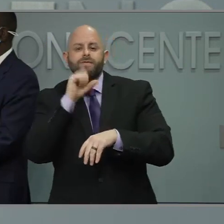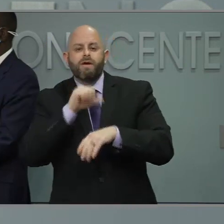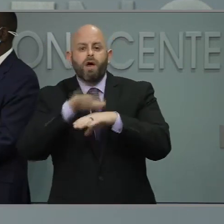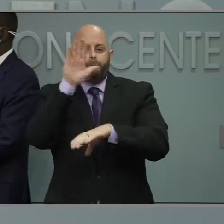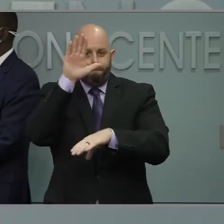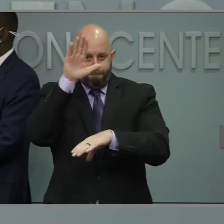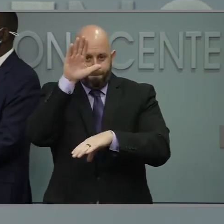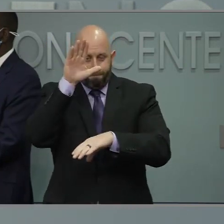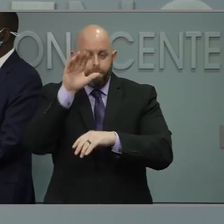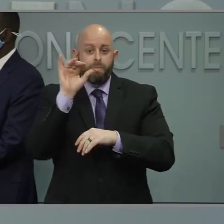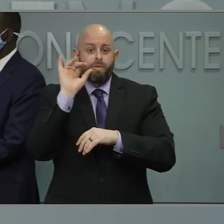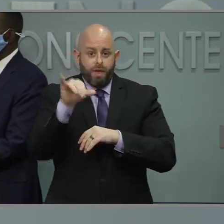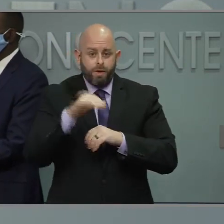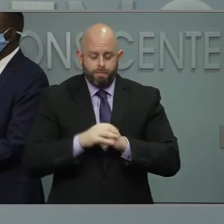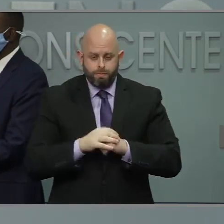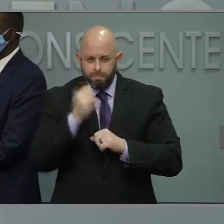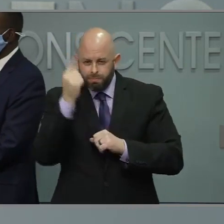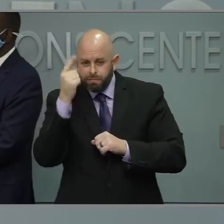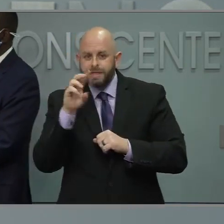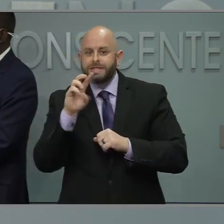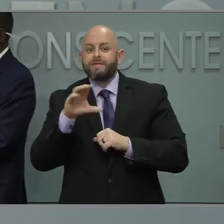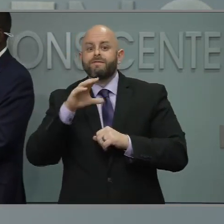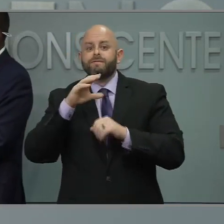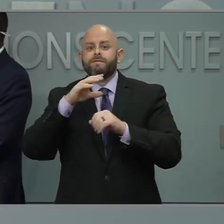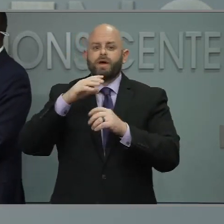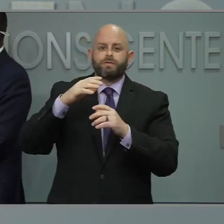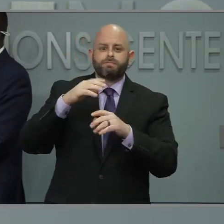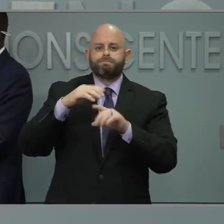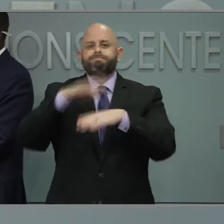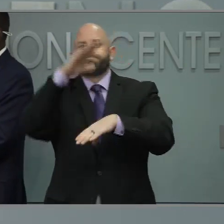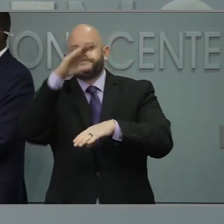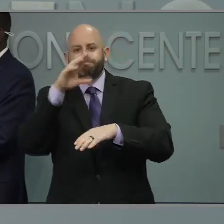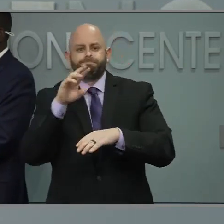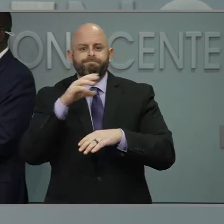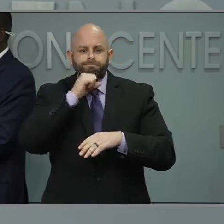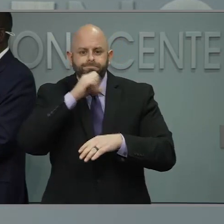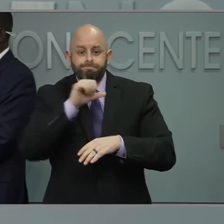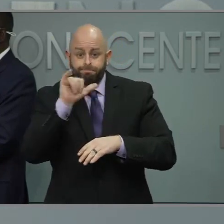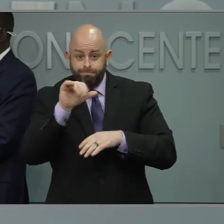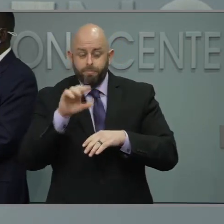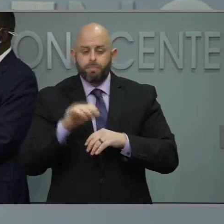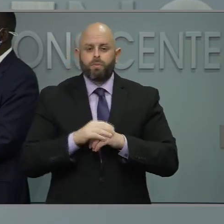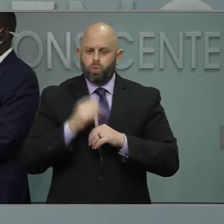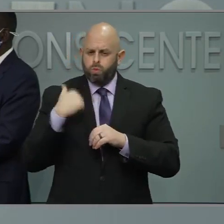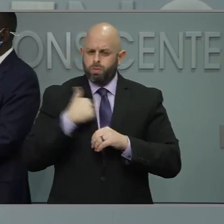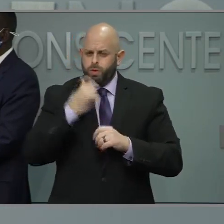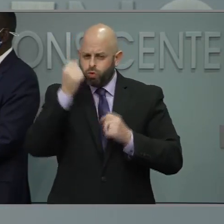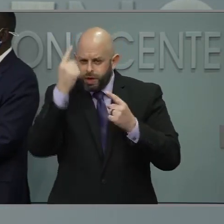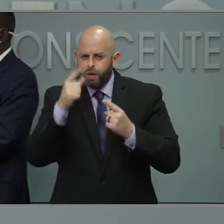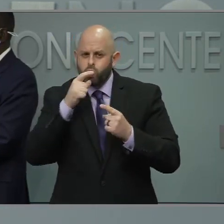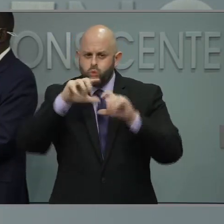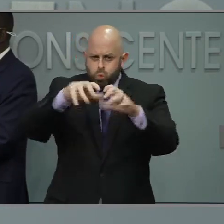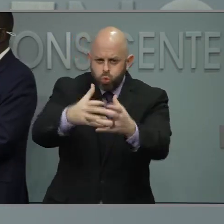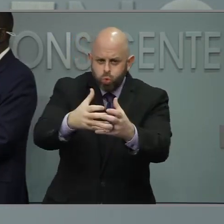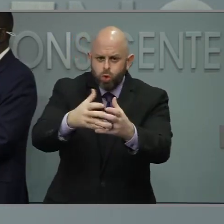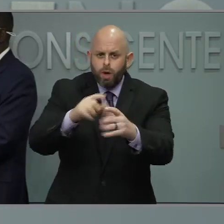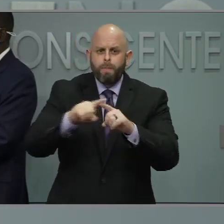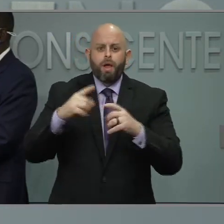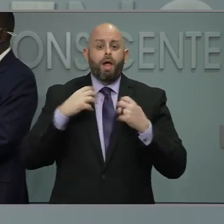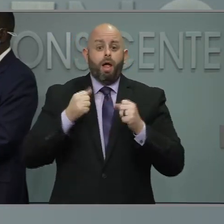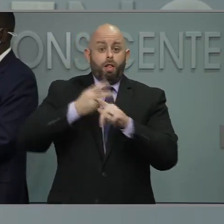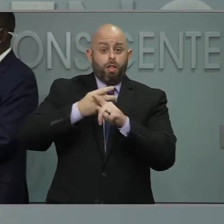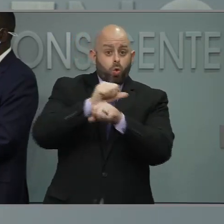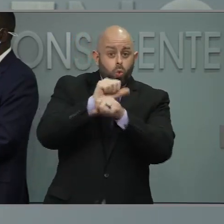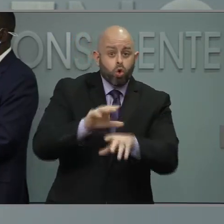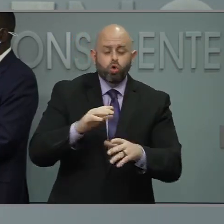better understand the numbers. Healthcare workers, again, that's a group that we don't have the greatest numbers on in terms